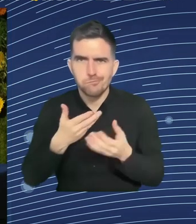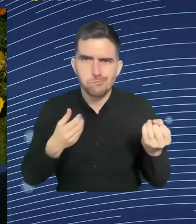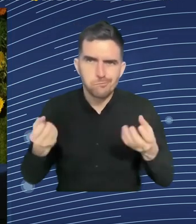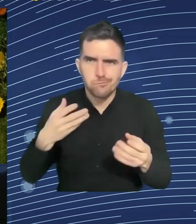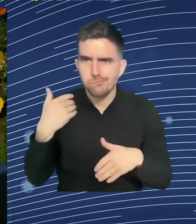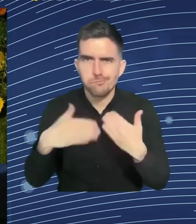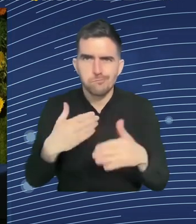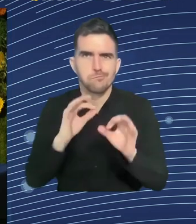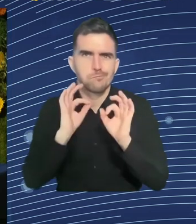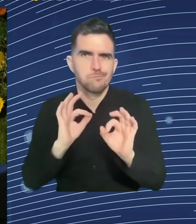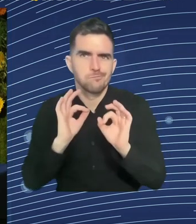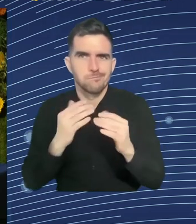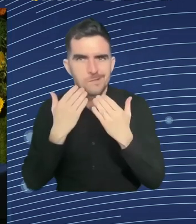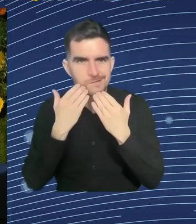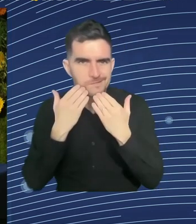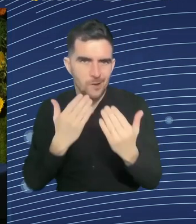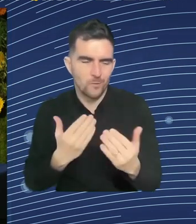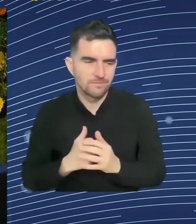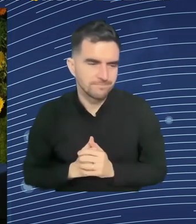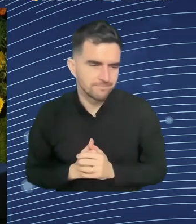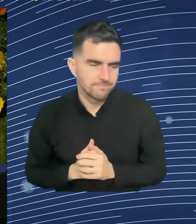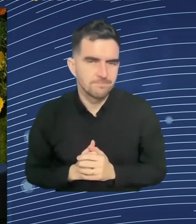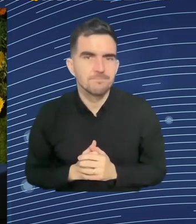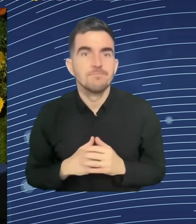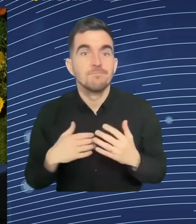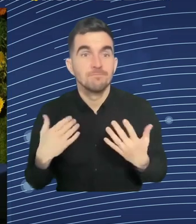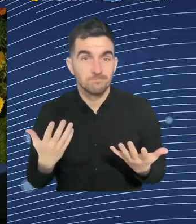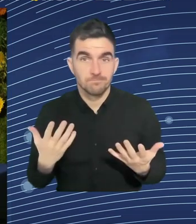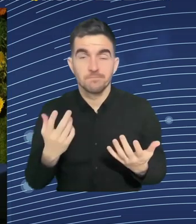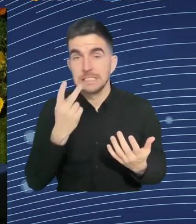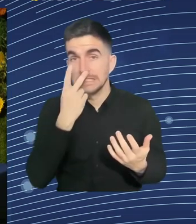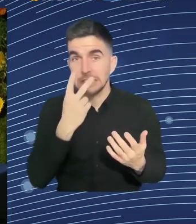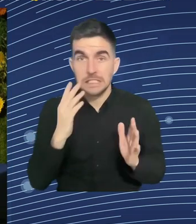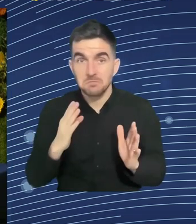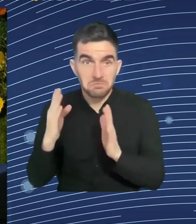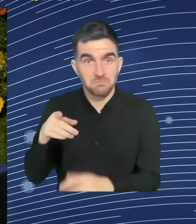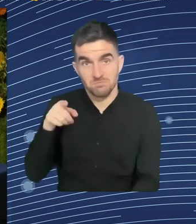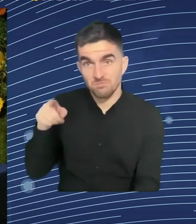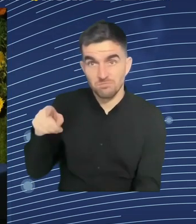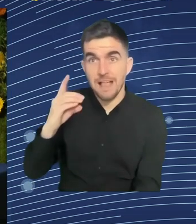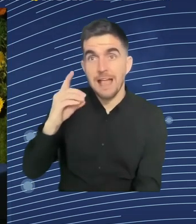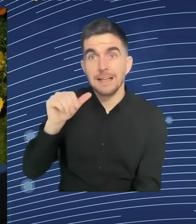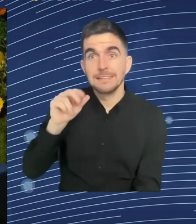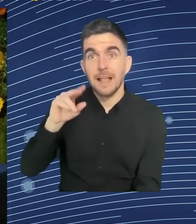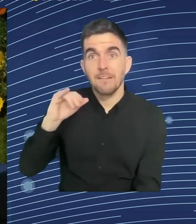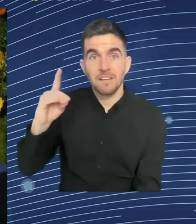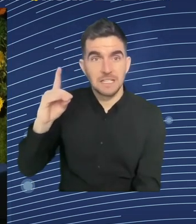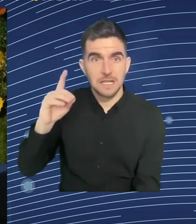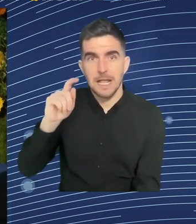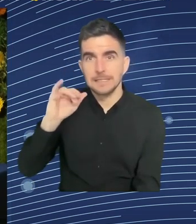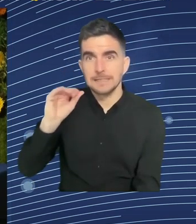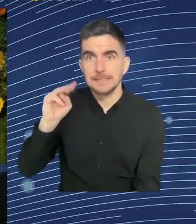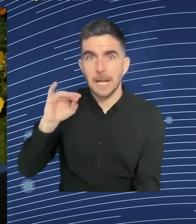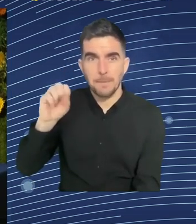places people into life-changing careers. David was also on the Forbes 30 Under 30 list in Romania for his work on youth